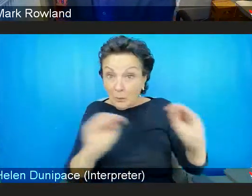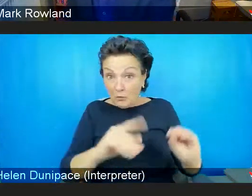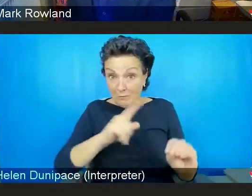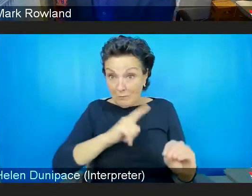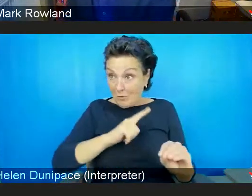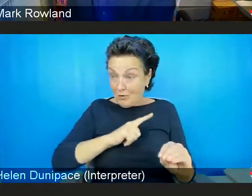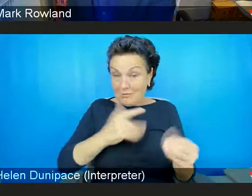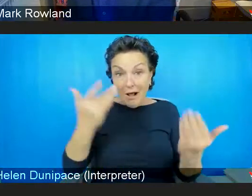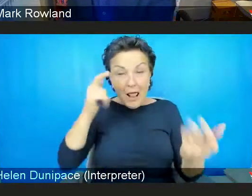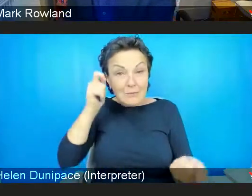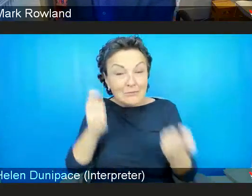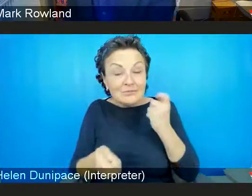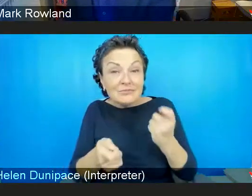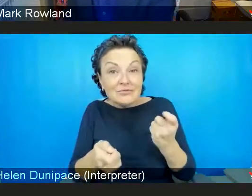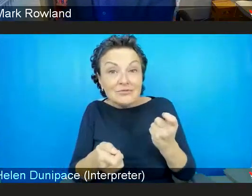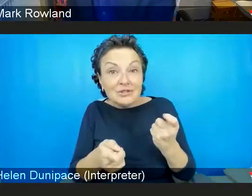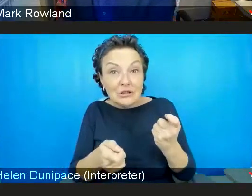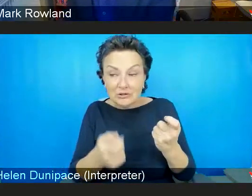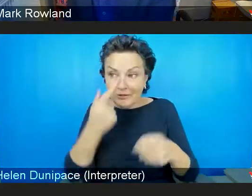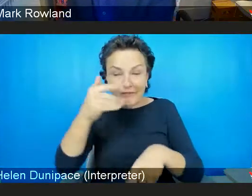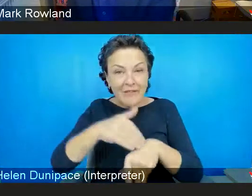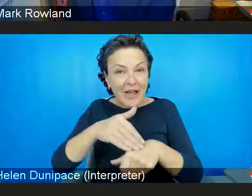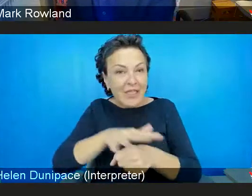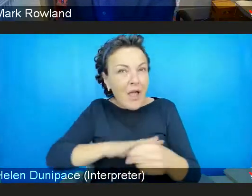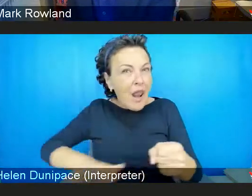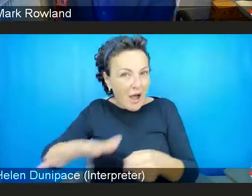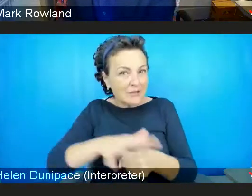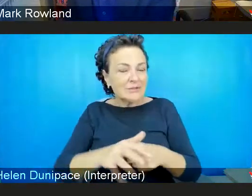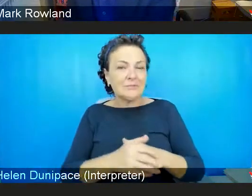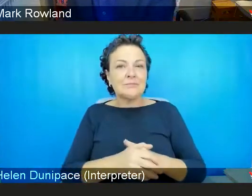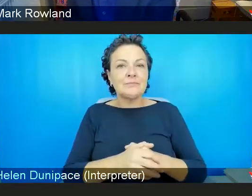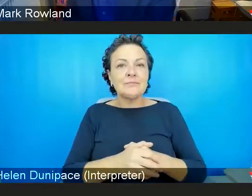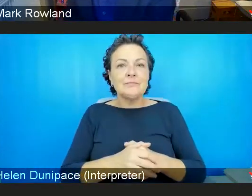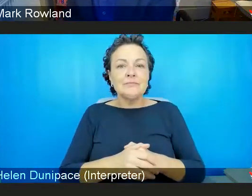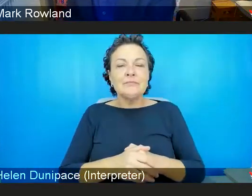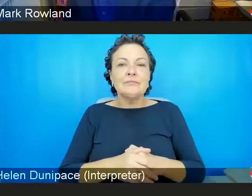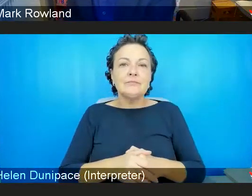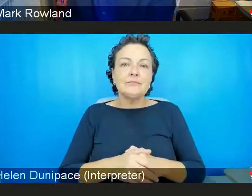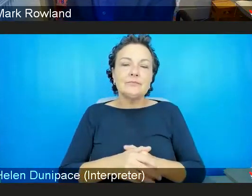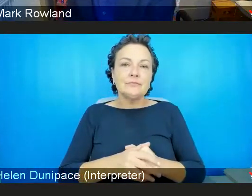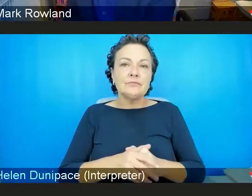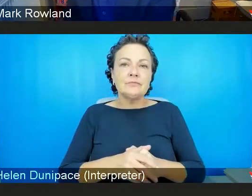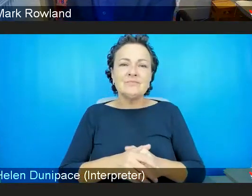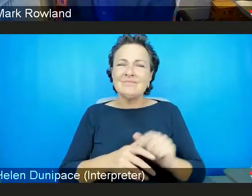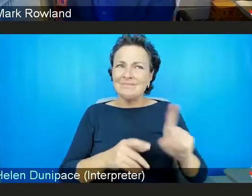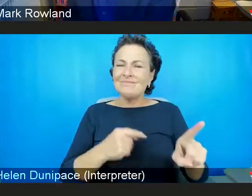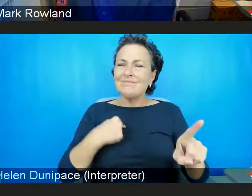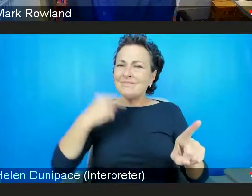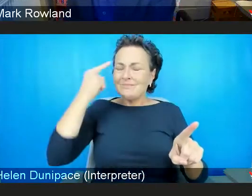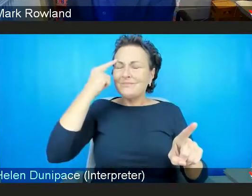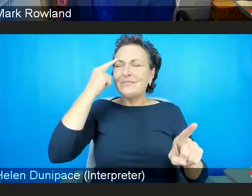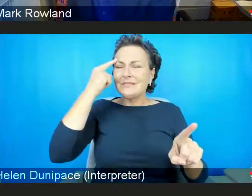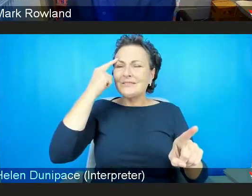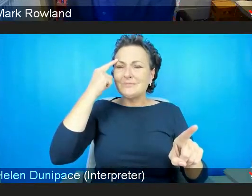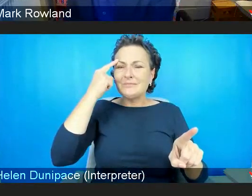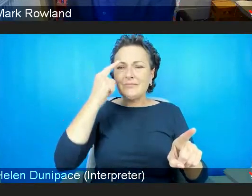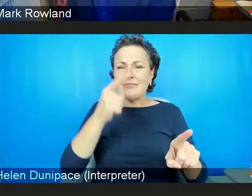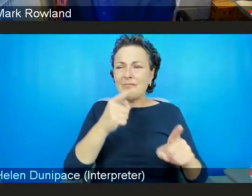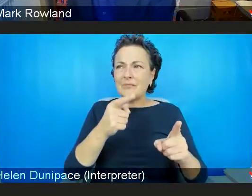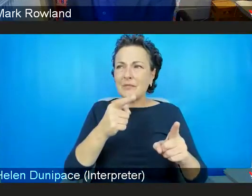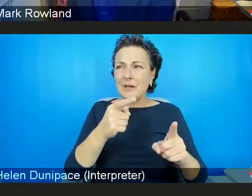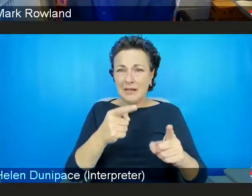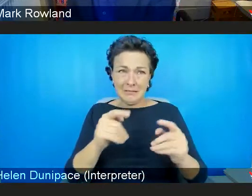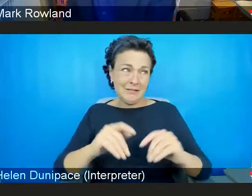Yeah, it strikes me that the effect of the anxiety around the climate crisis might